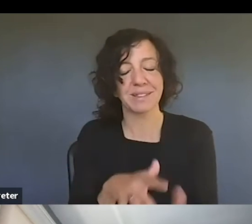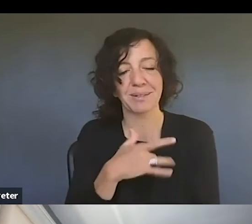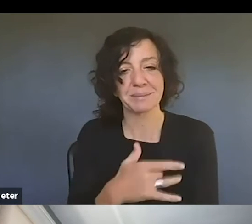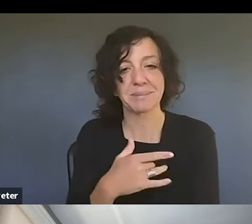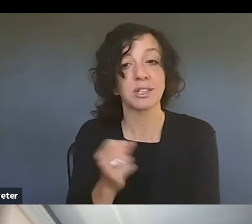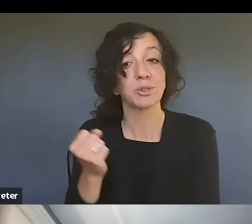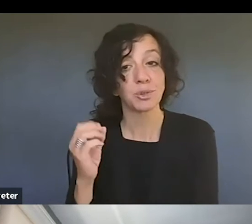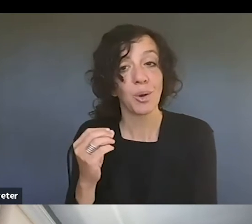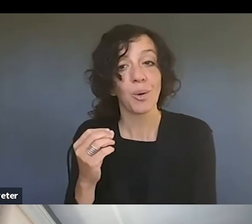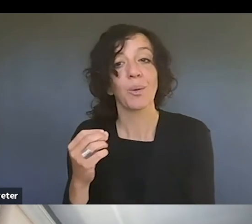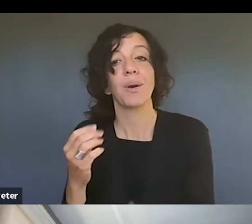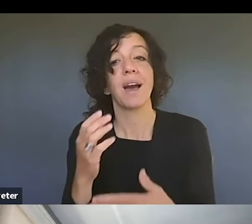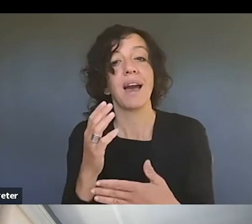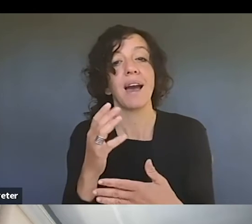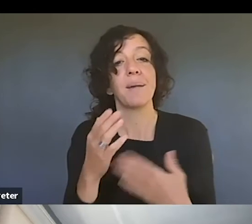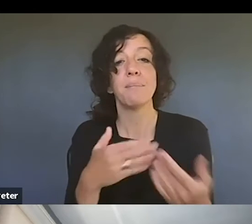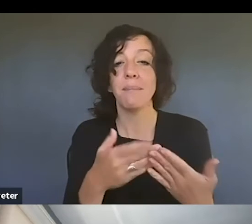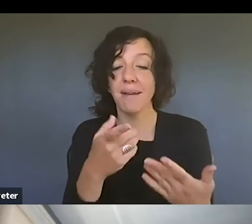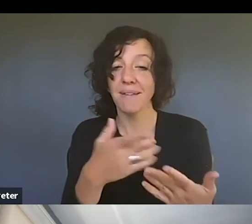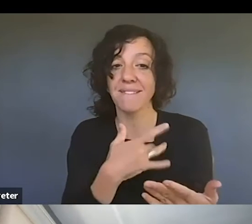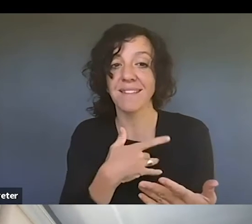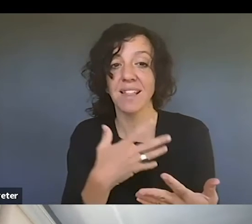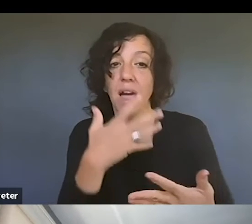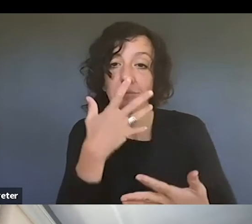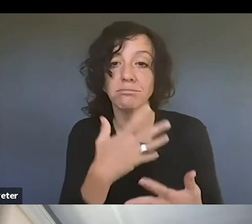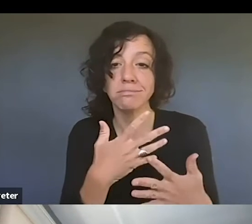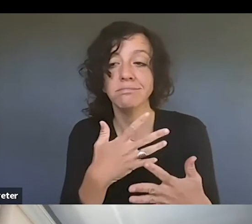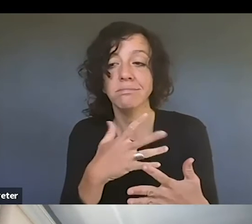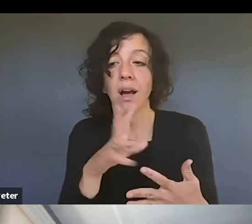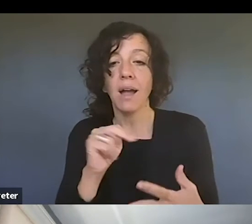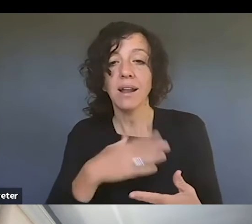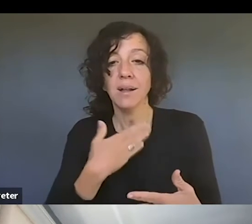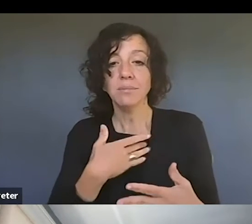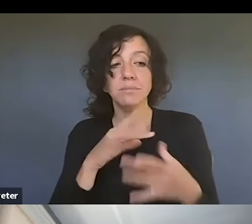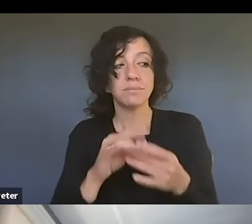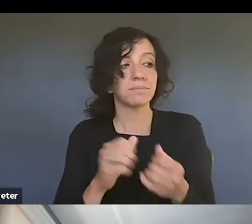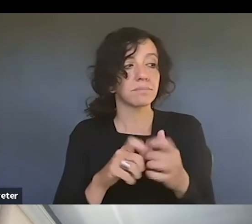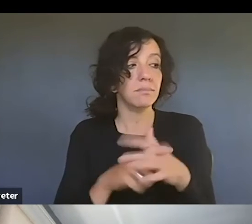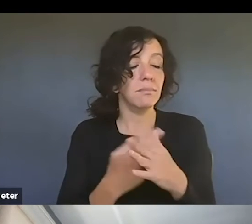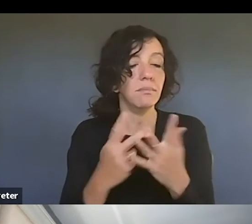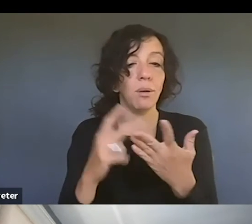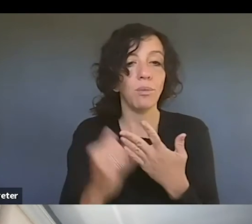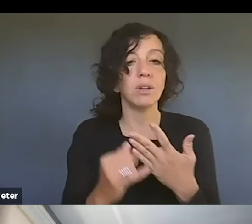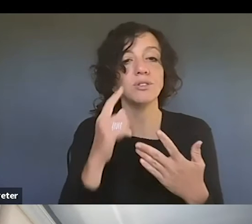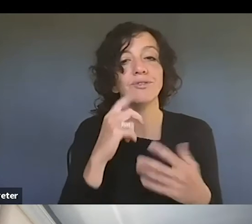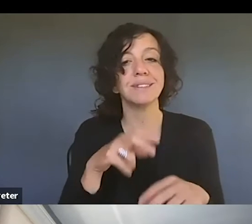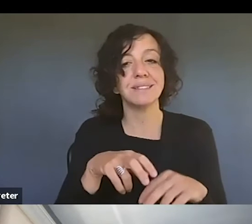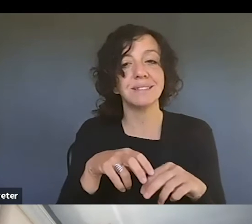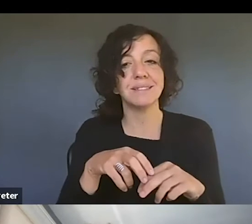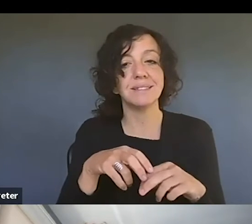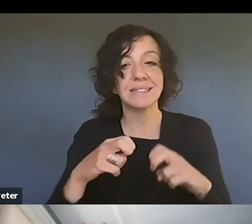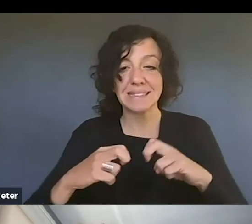as unhappy as you might feel starting a project about having to sit down and